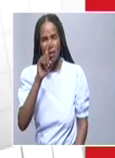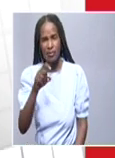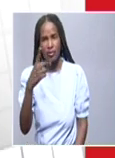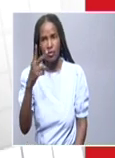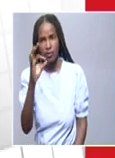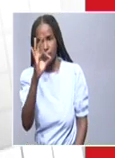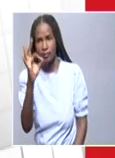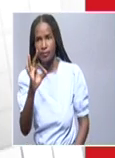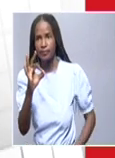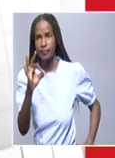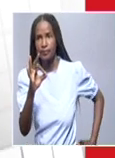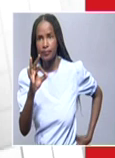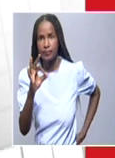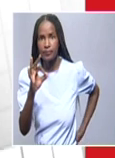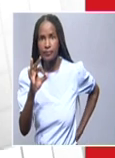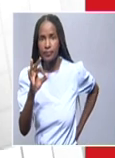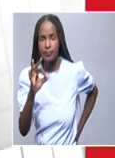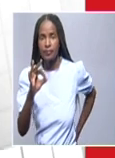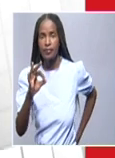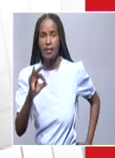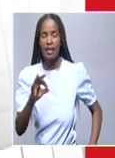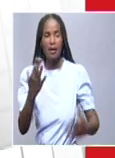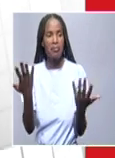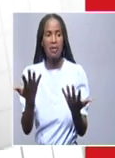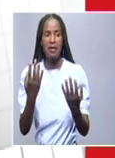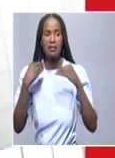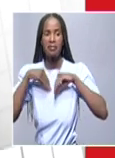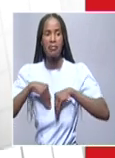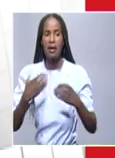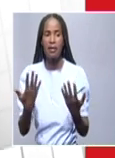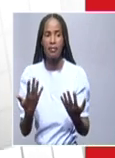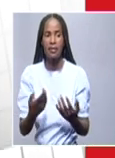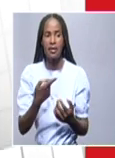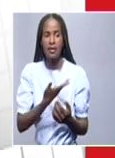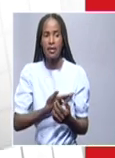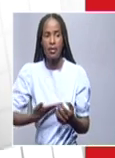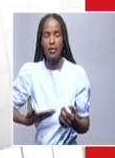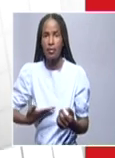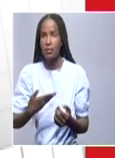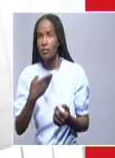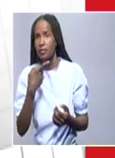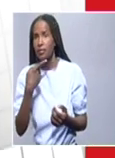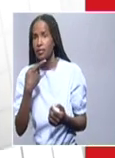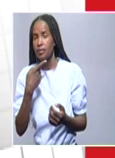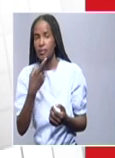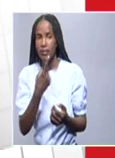The sex distribution of the cases are 14 females and 9 males.